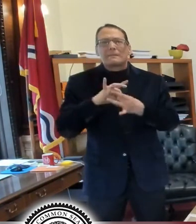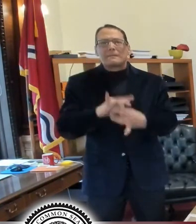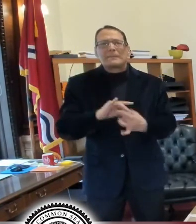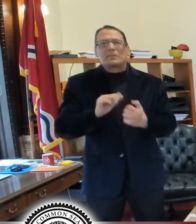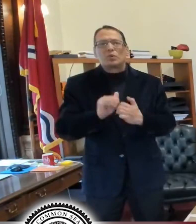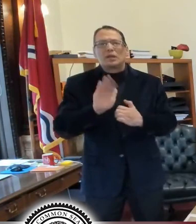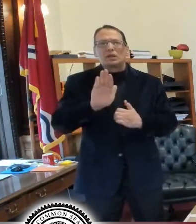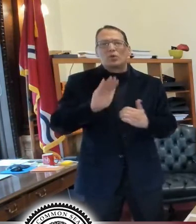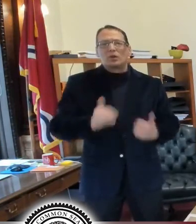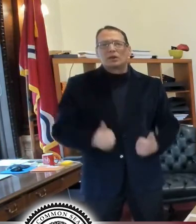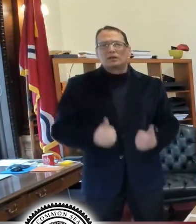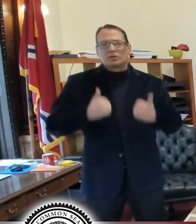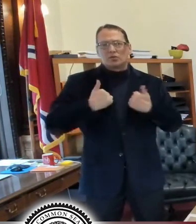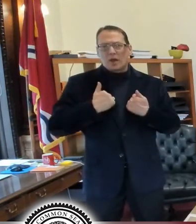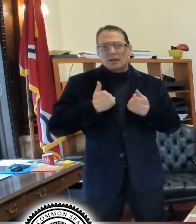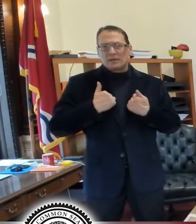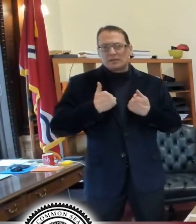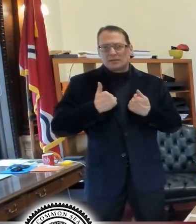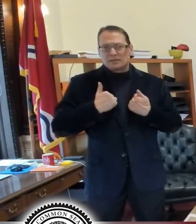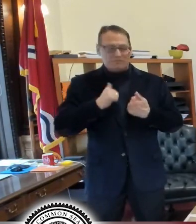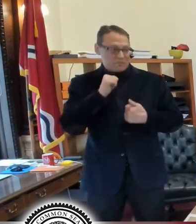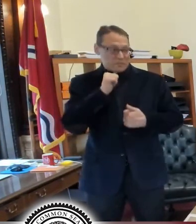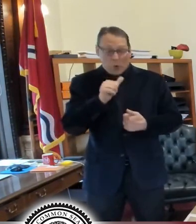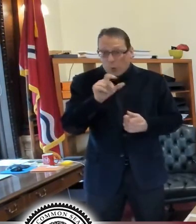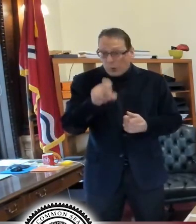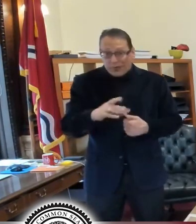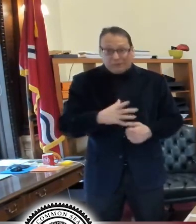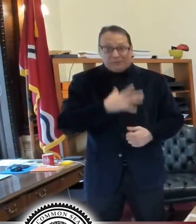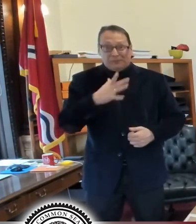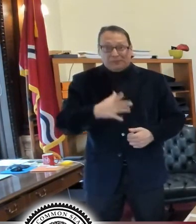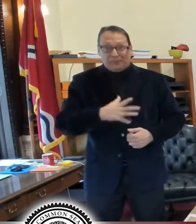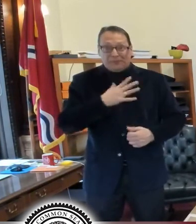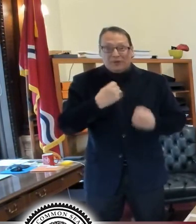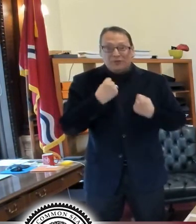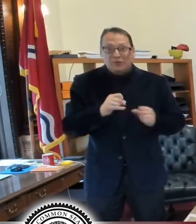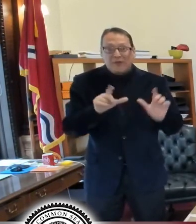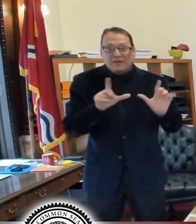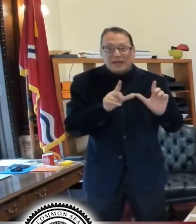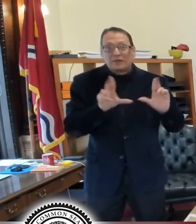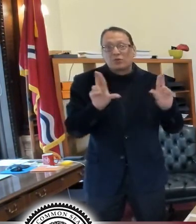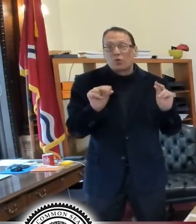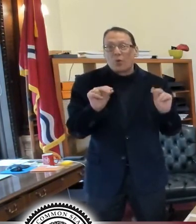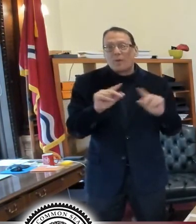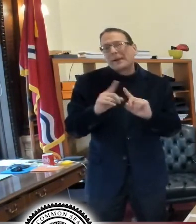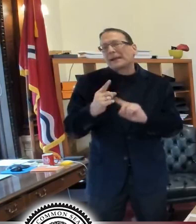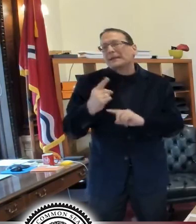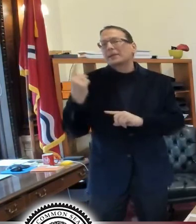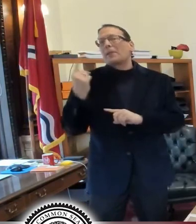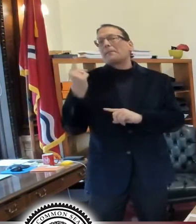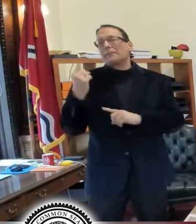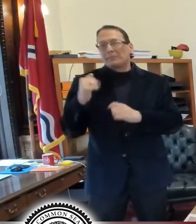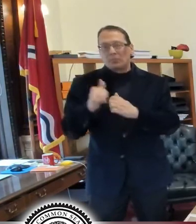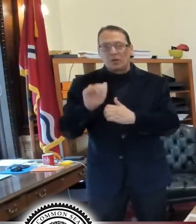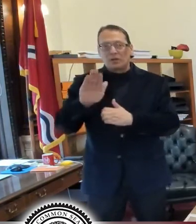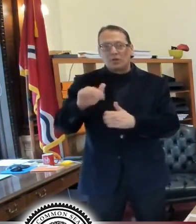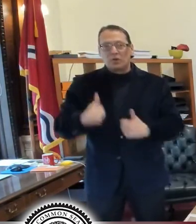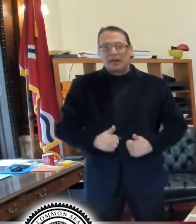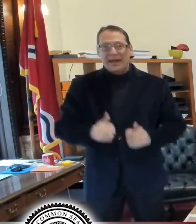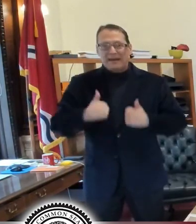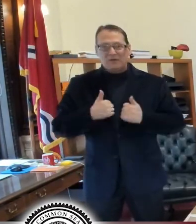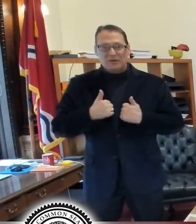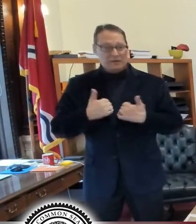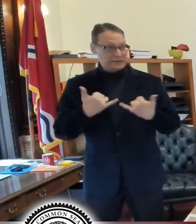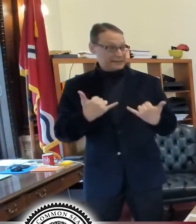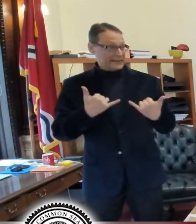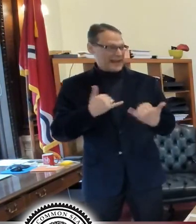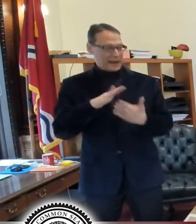it doesn't need to be a picture ID or anything official, but you need to bring some sort of identification with your address on it. That's all the questions